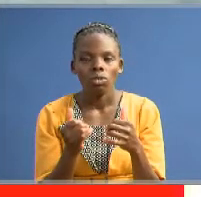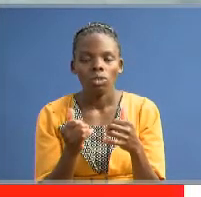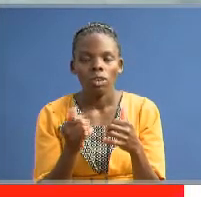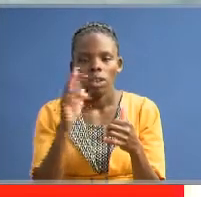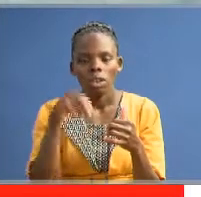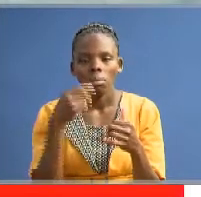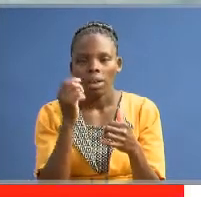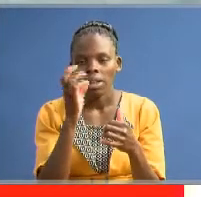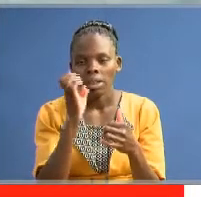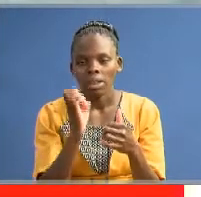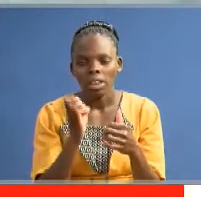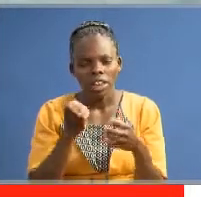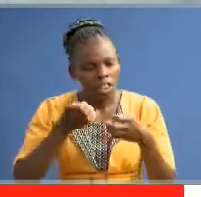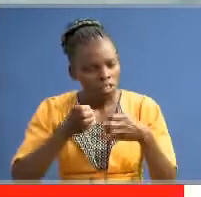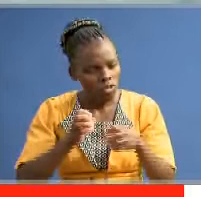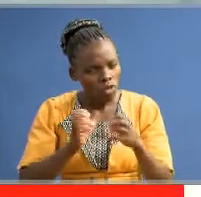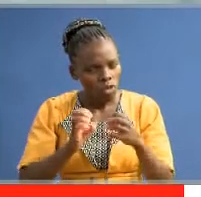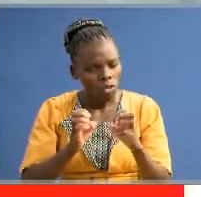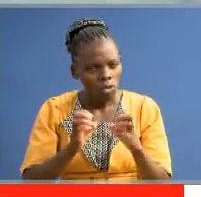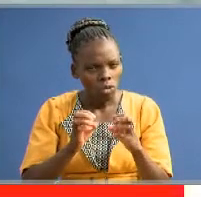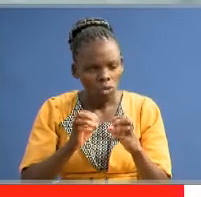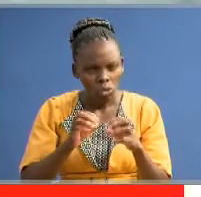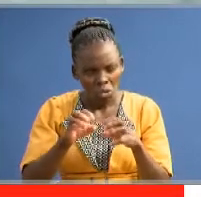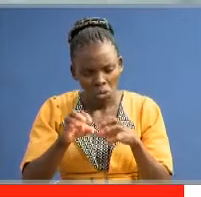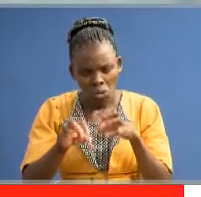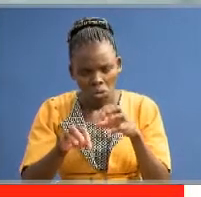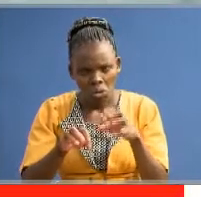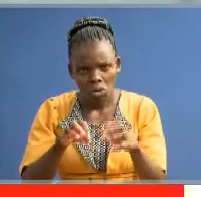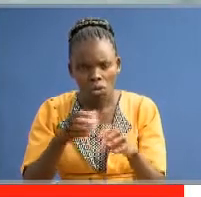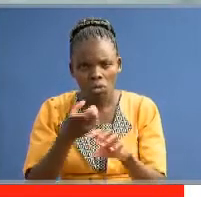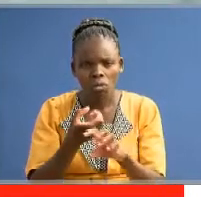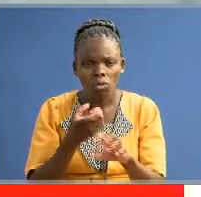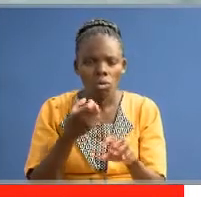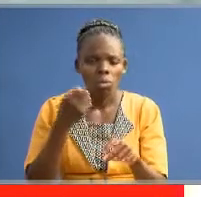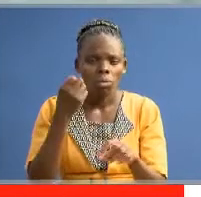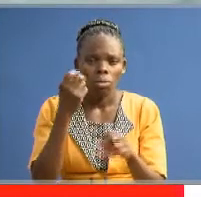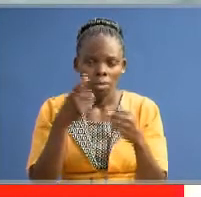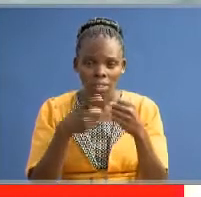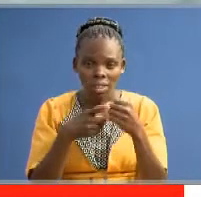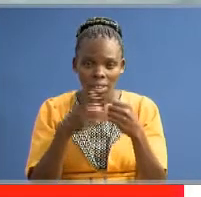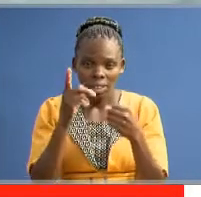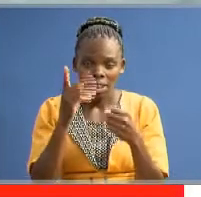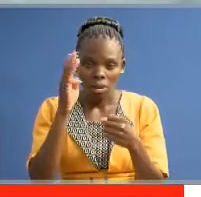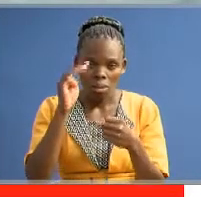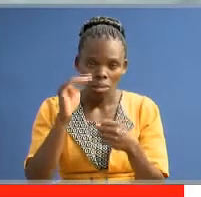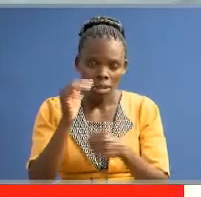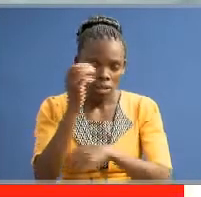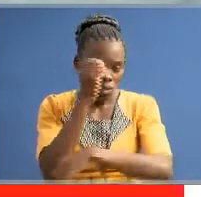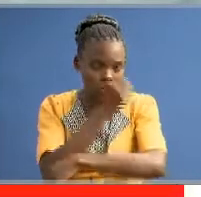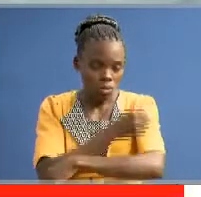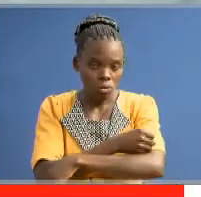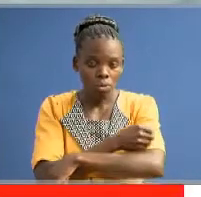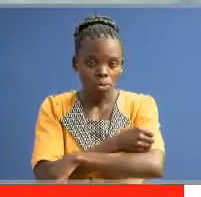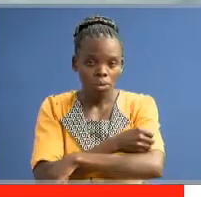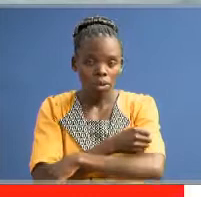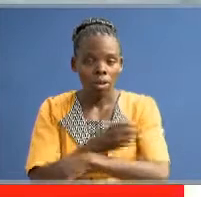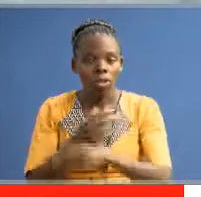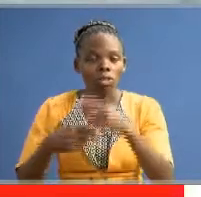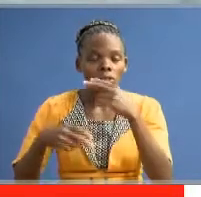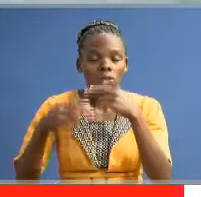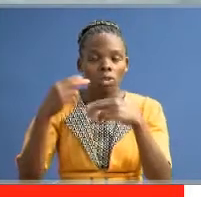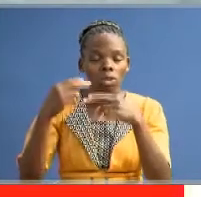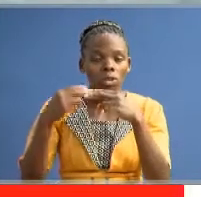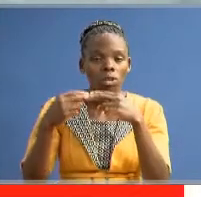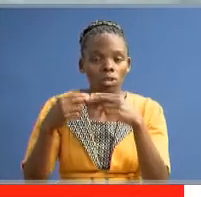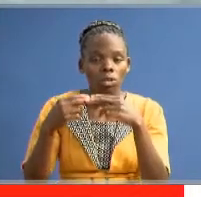Gilbert Otien is forced to crawl to and from school a distance of six kilometers due to his disability. Here is his story of